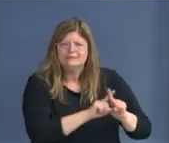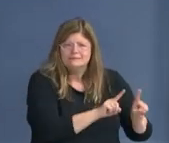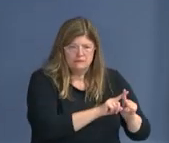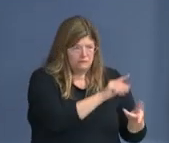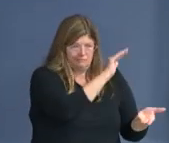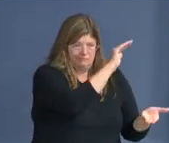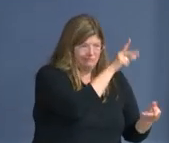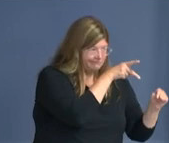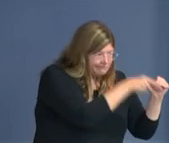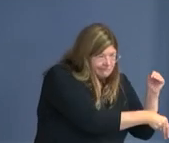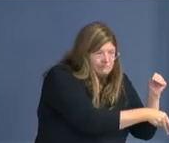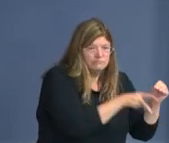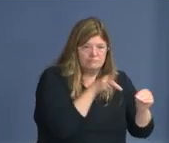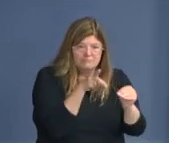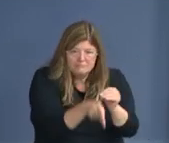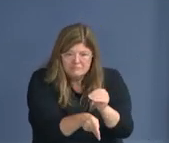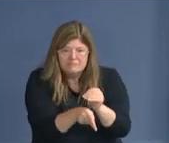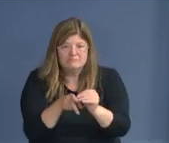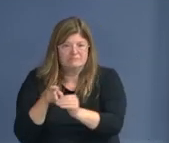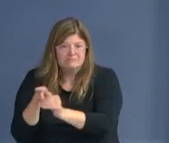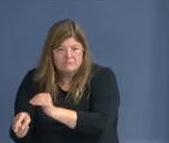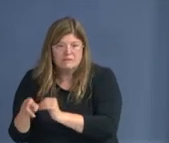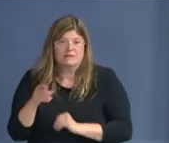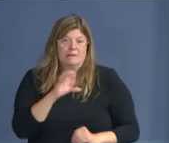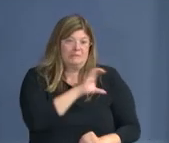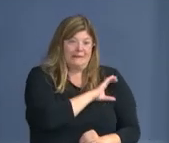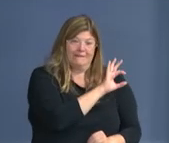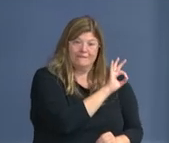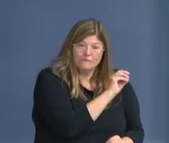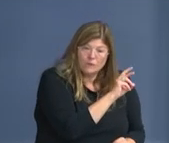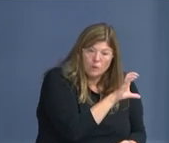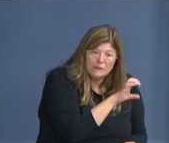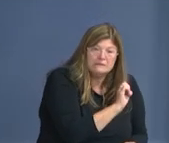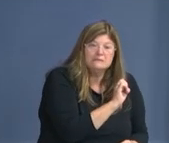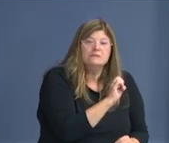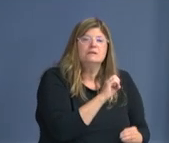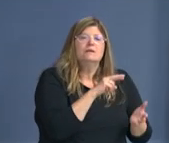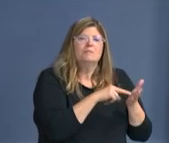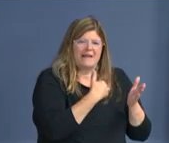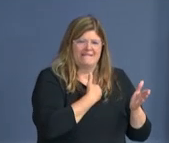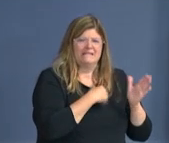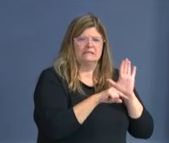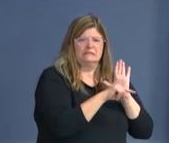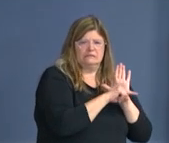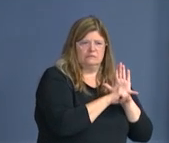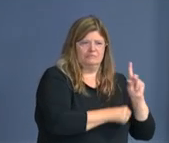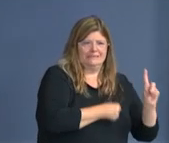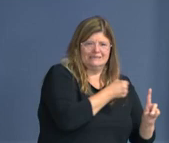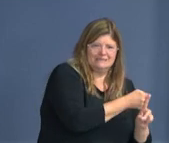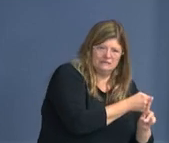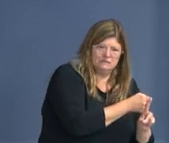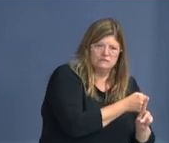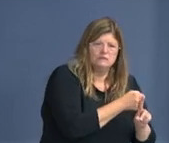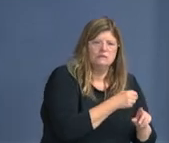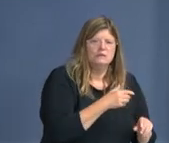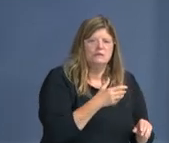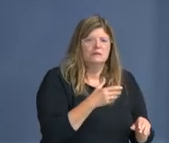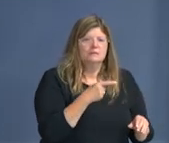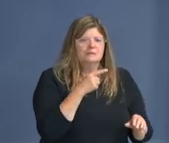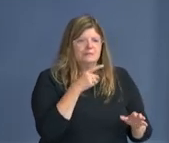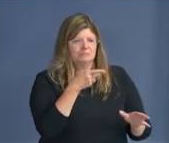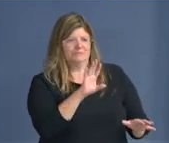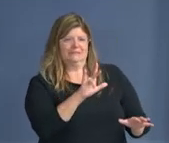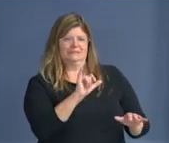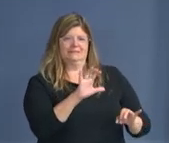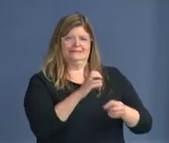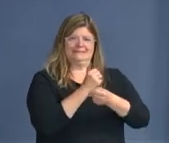this rushed way will have a negative impact on public safety. So... I'm You say increase